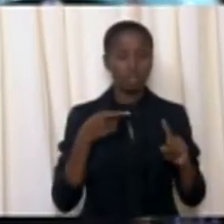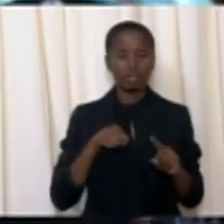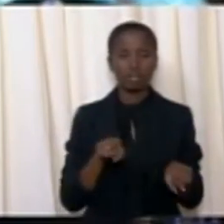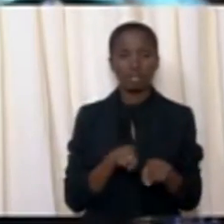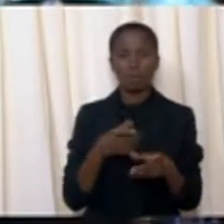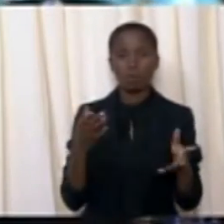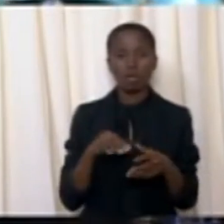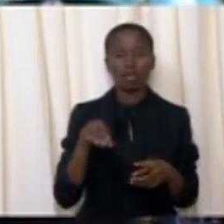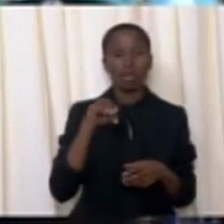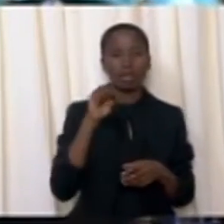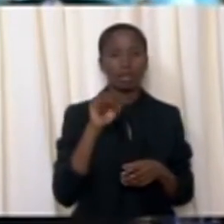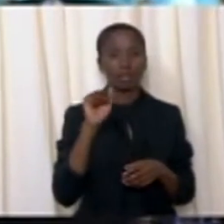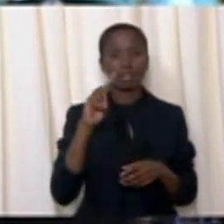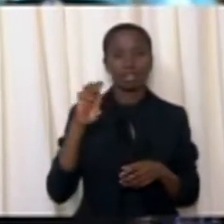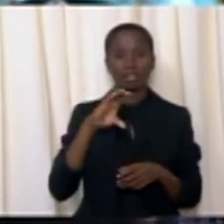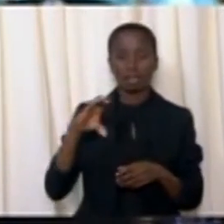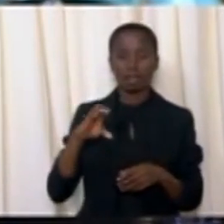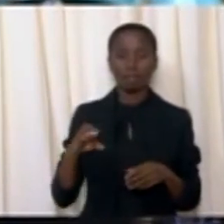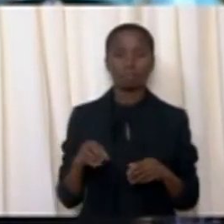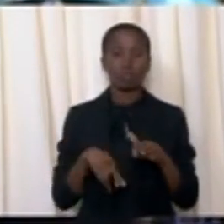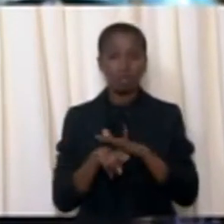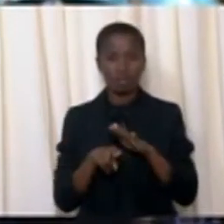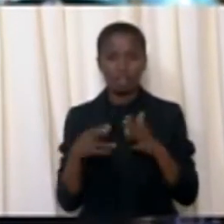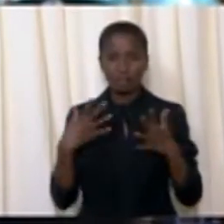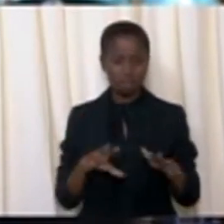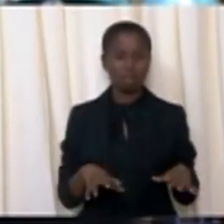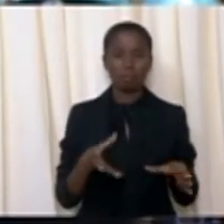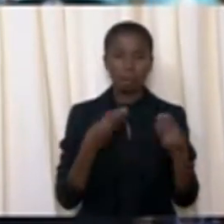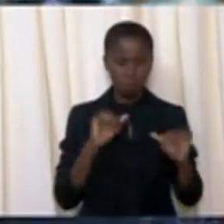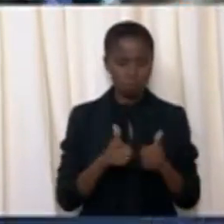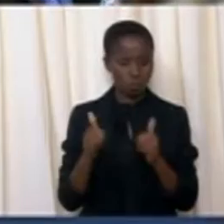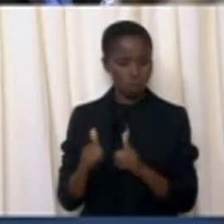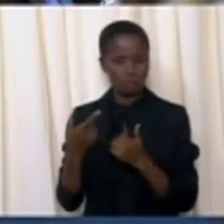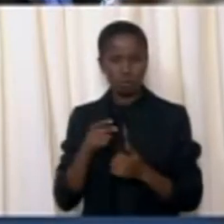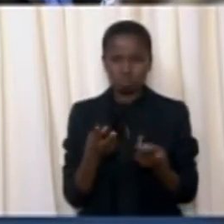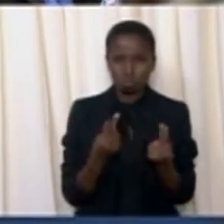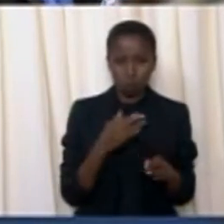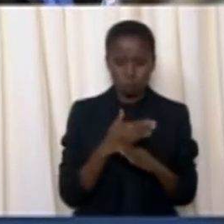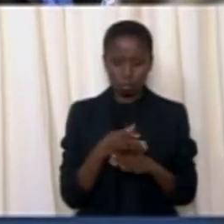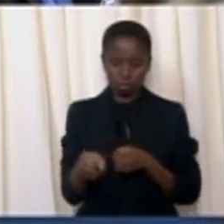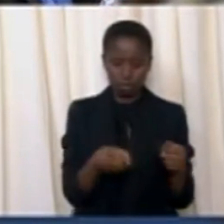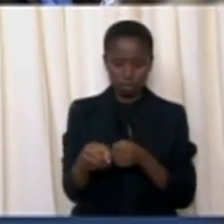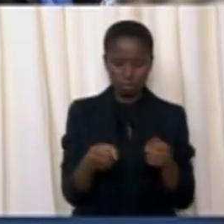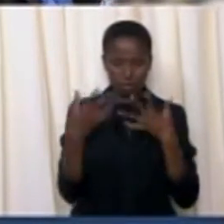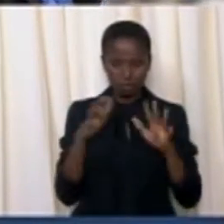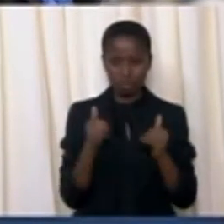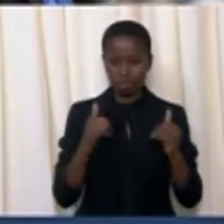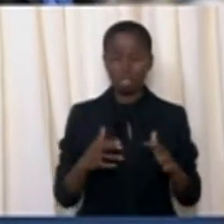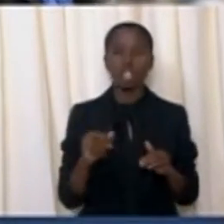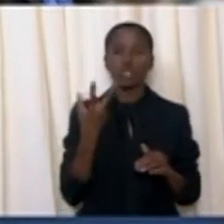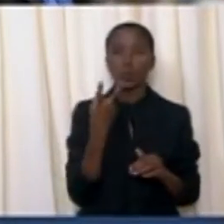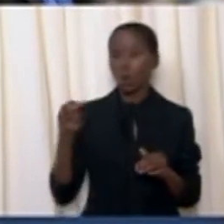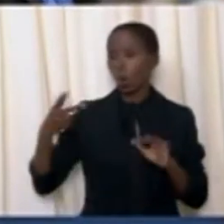Houteng has recorded the largest net gain in new jobs created since the 2008